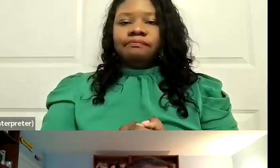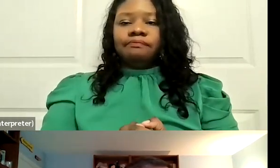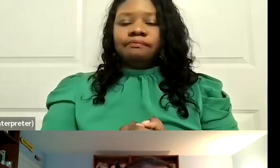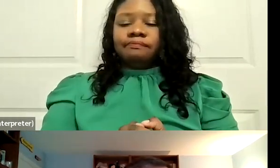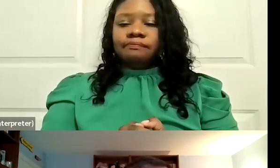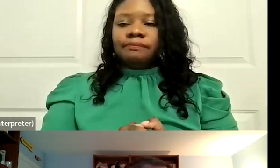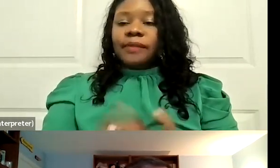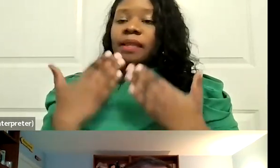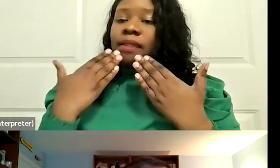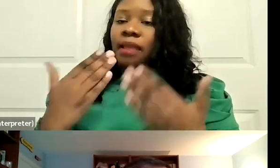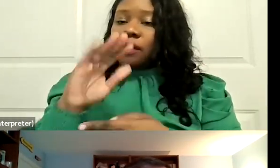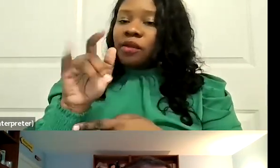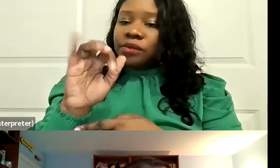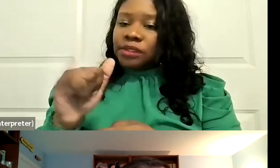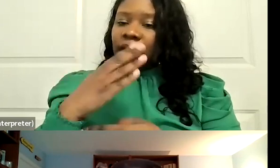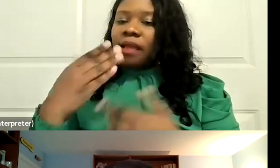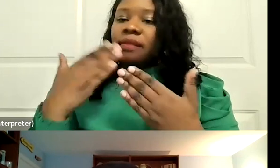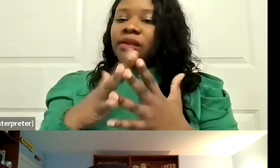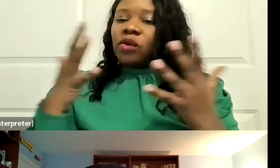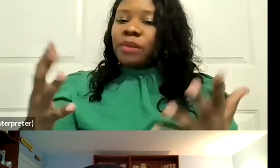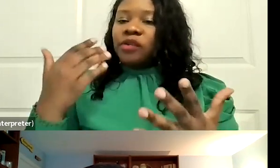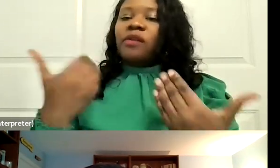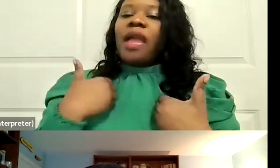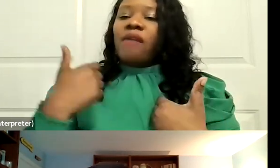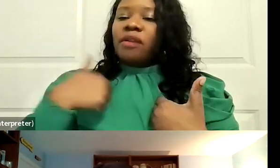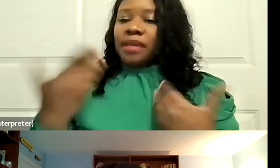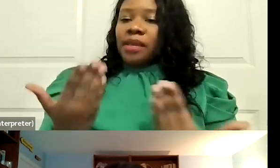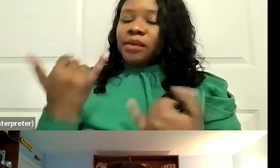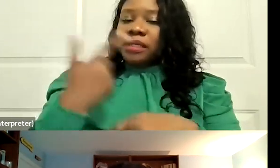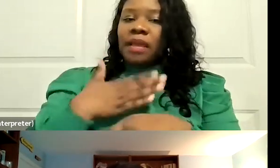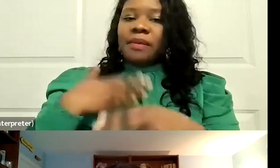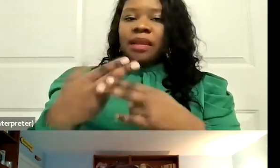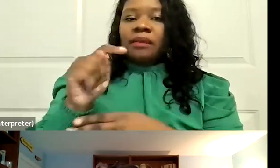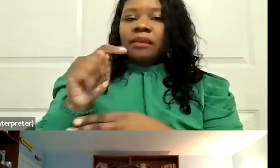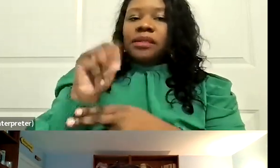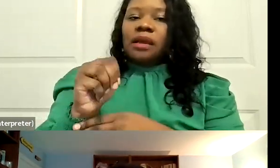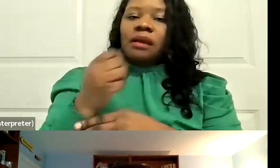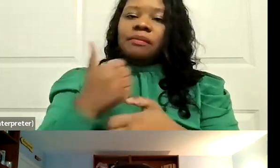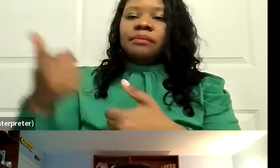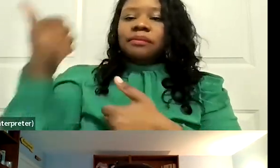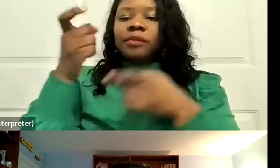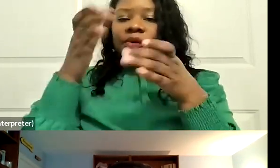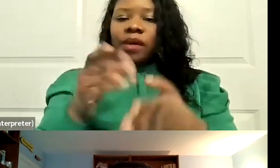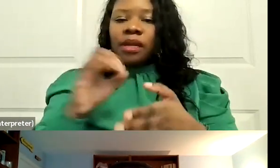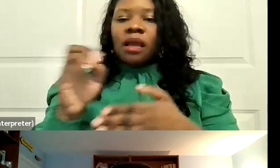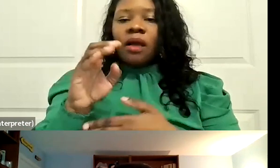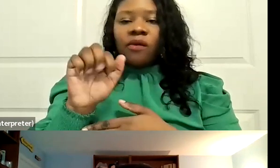so much for having me today. My name is Tom DeCaney. I'm the Executive Director of Create California, and we're the arts